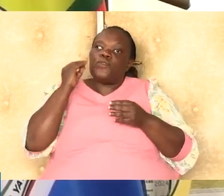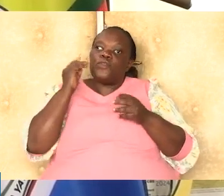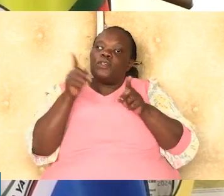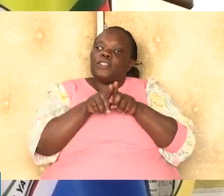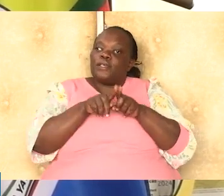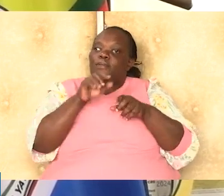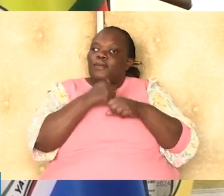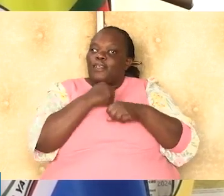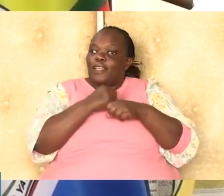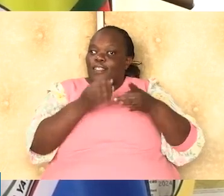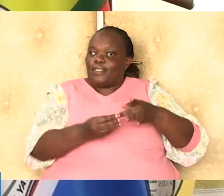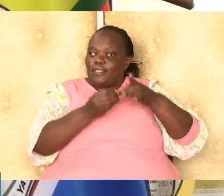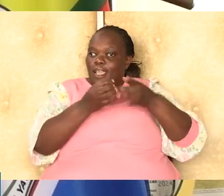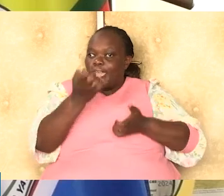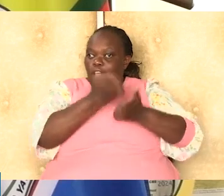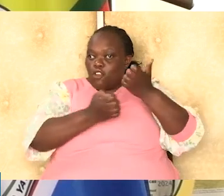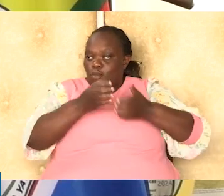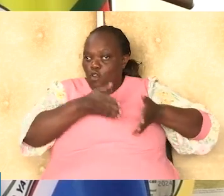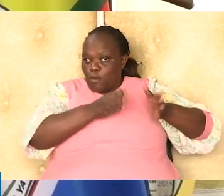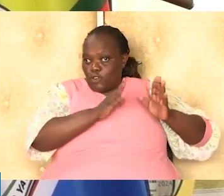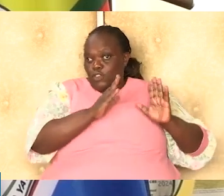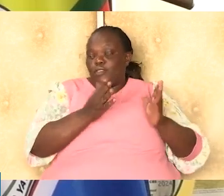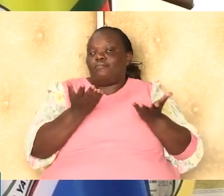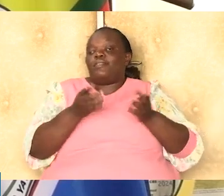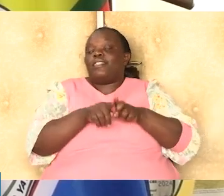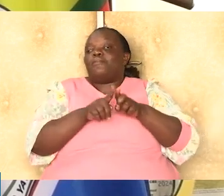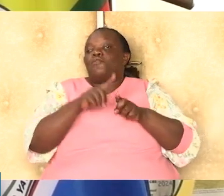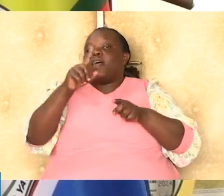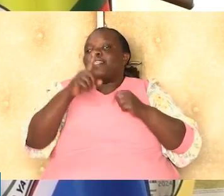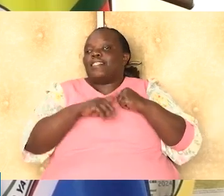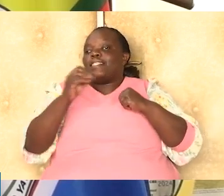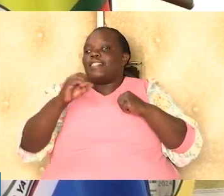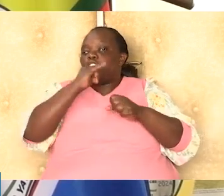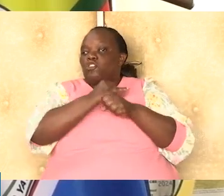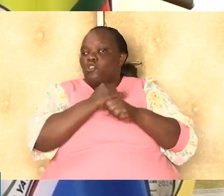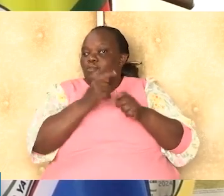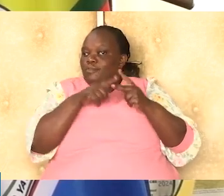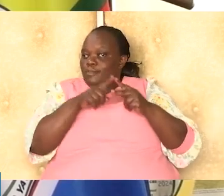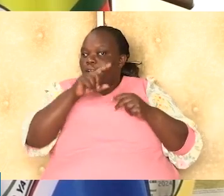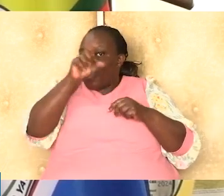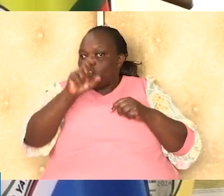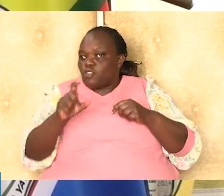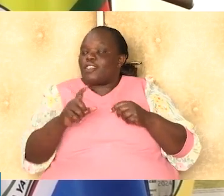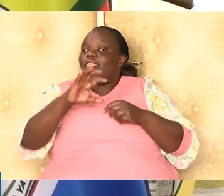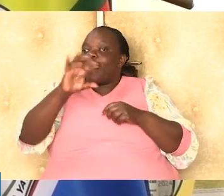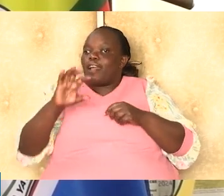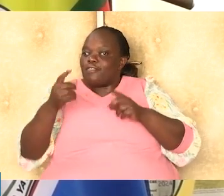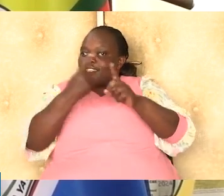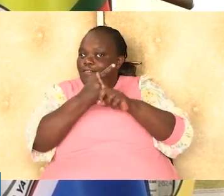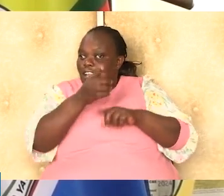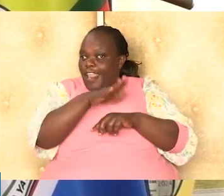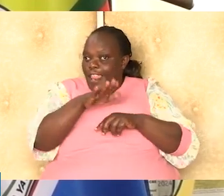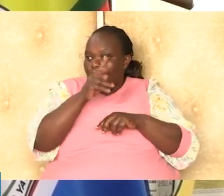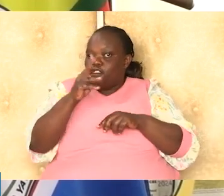also creating significant economic opportunities. Over 160,000 jobs have been generated across the country, with 4